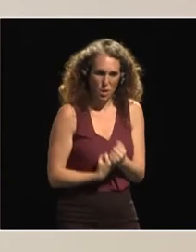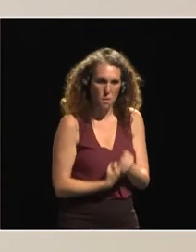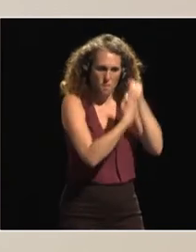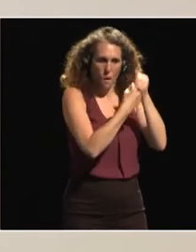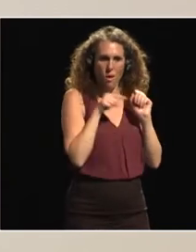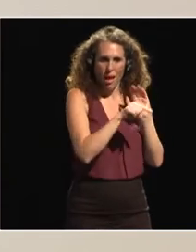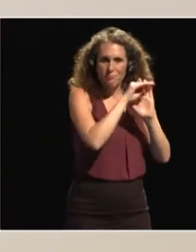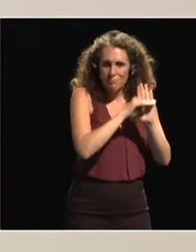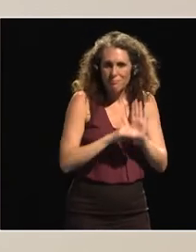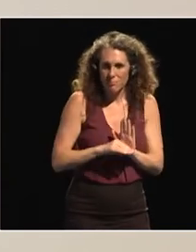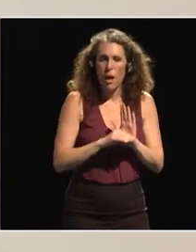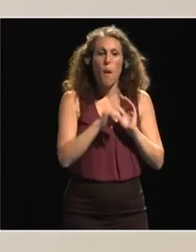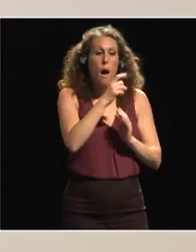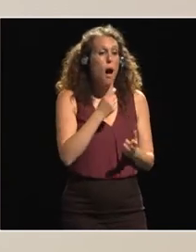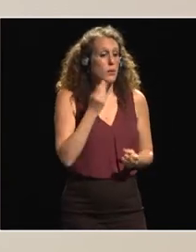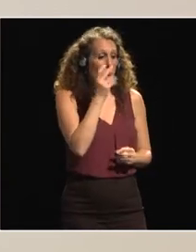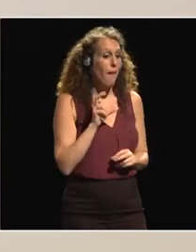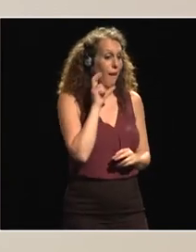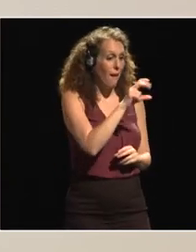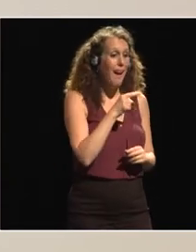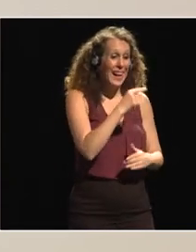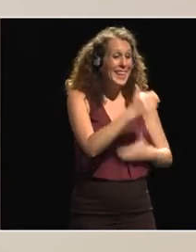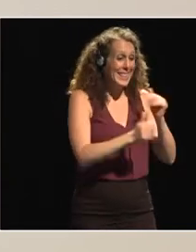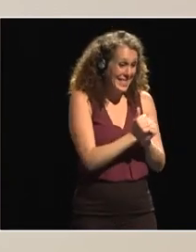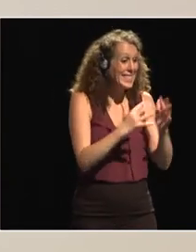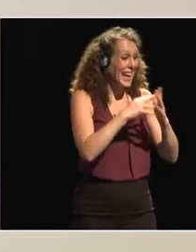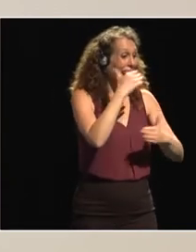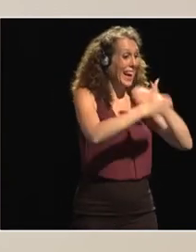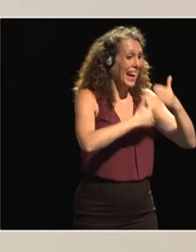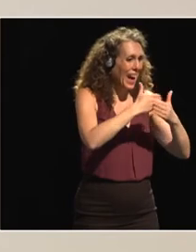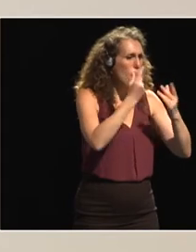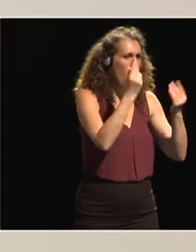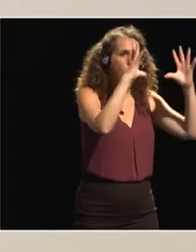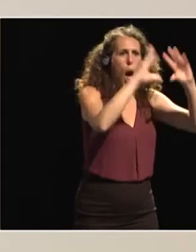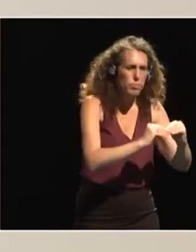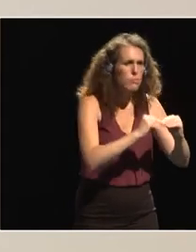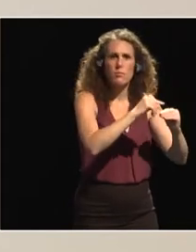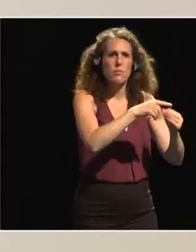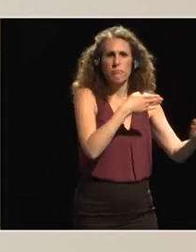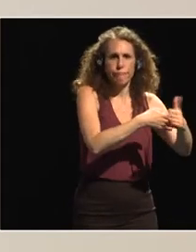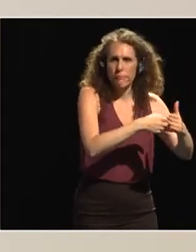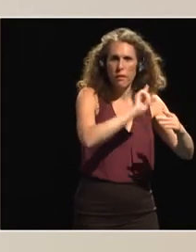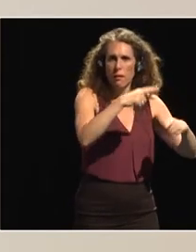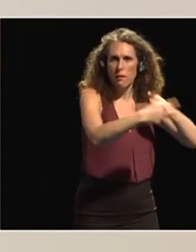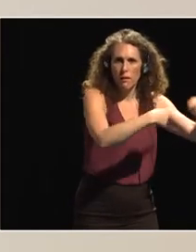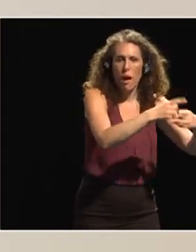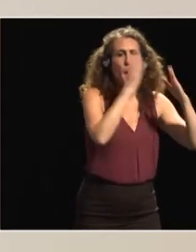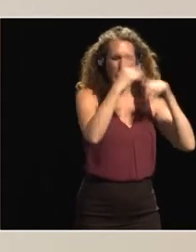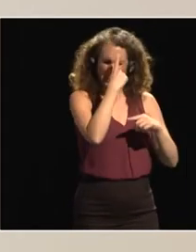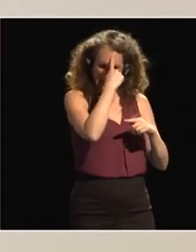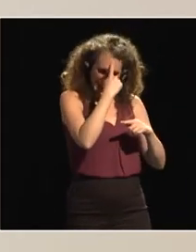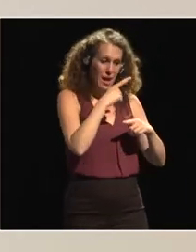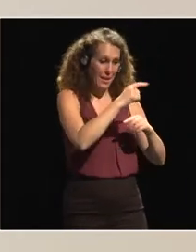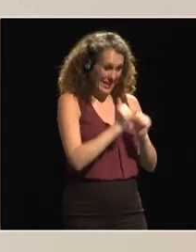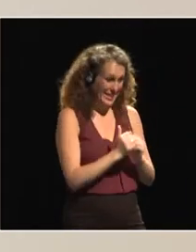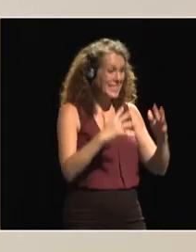them sustainably and i believe the technical assistance part here to these programs are very important because it's no good having